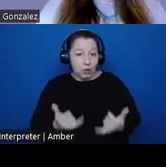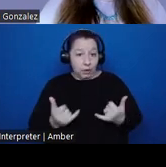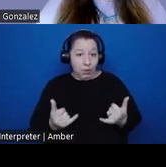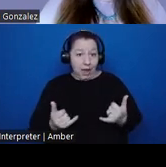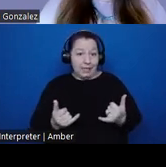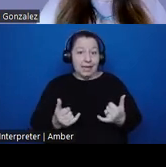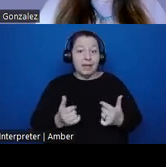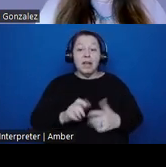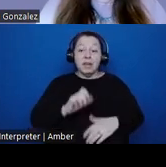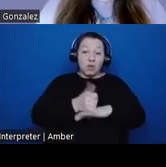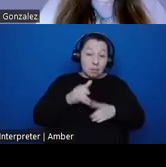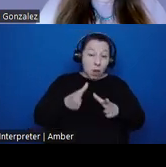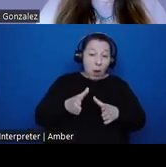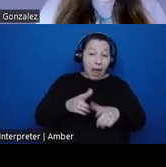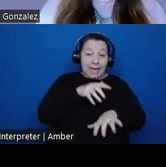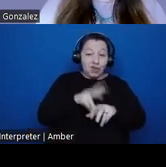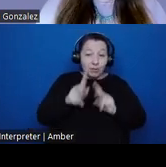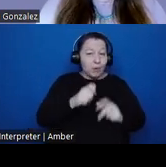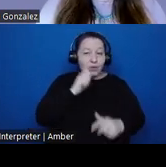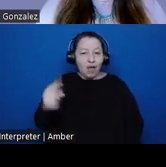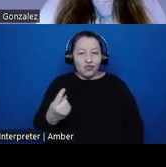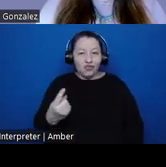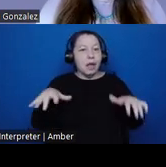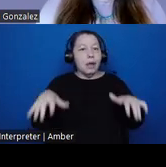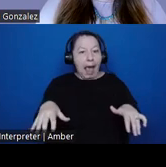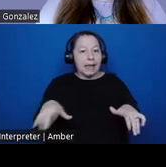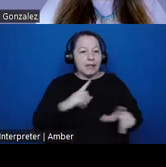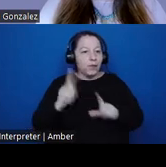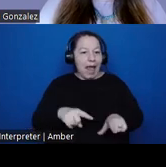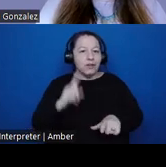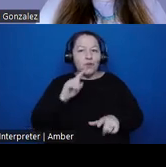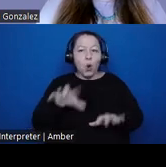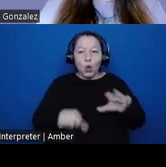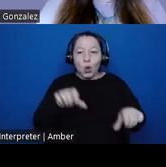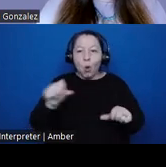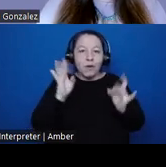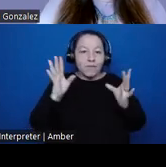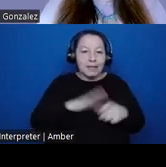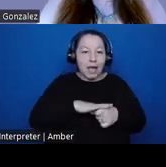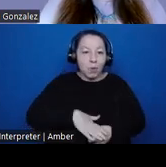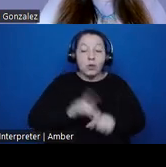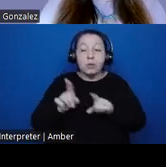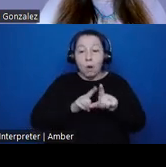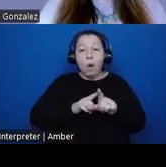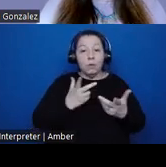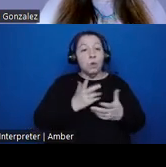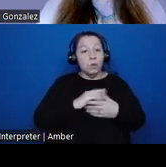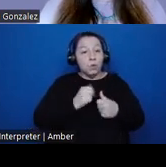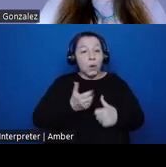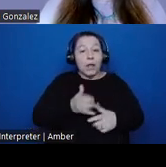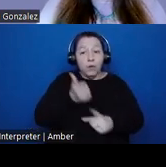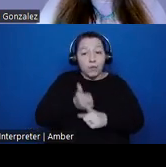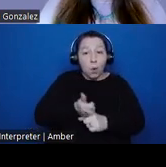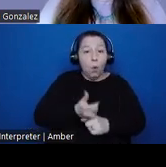indigenous peoples are not simply passive reactors to colonial violence and oppression, but they are the narrators of their own experience from the